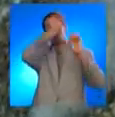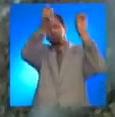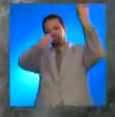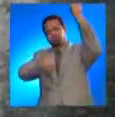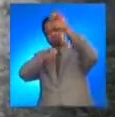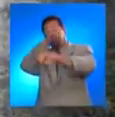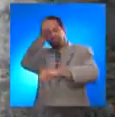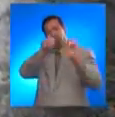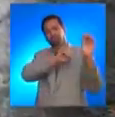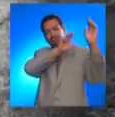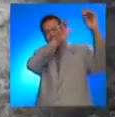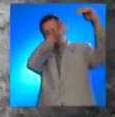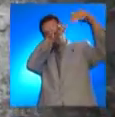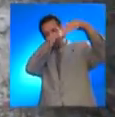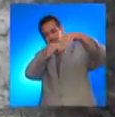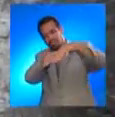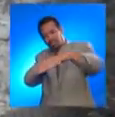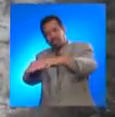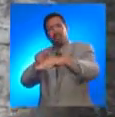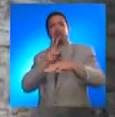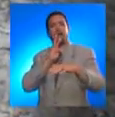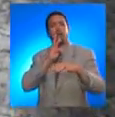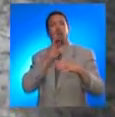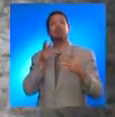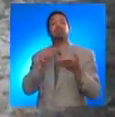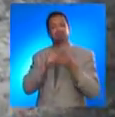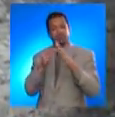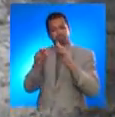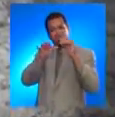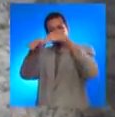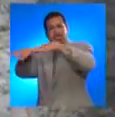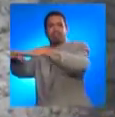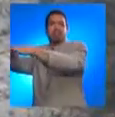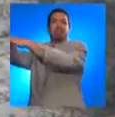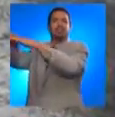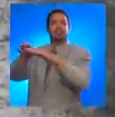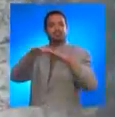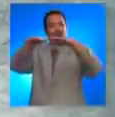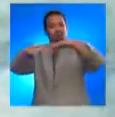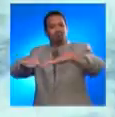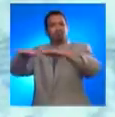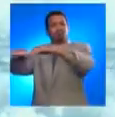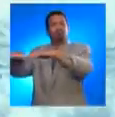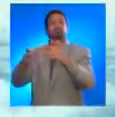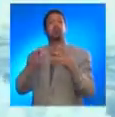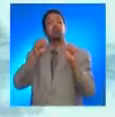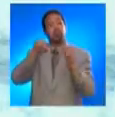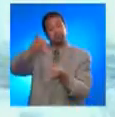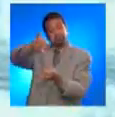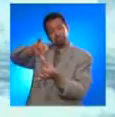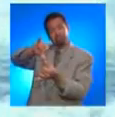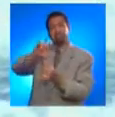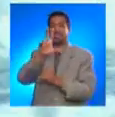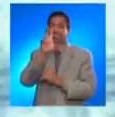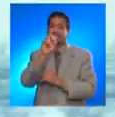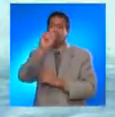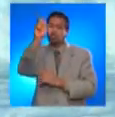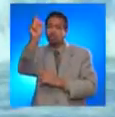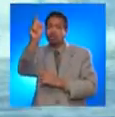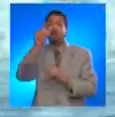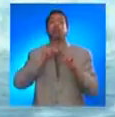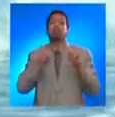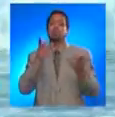or part of the volcano collapsing into the ocean. In both cases, the local tsunami could exceed hives of 30 feet